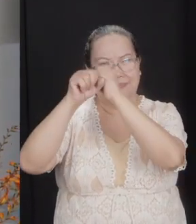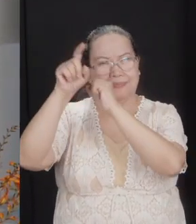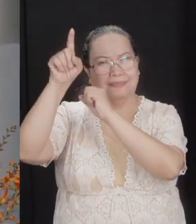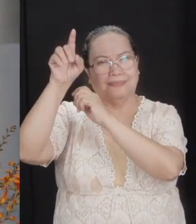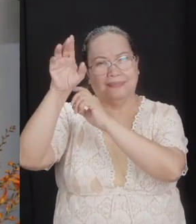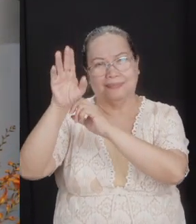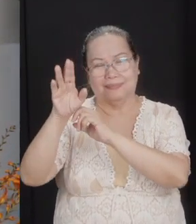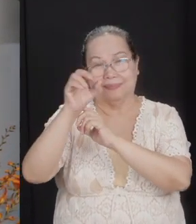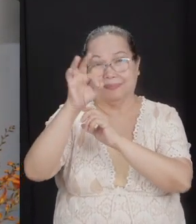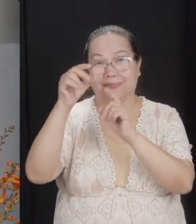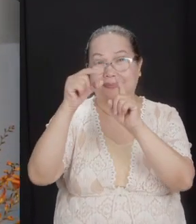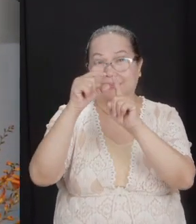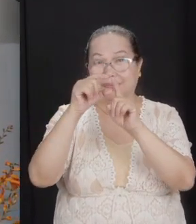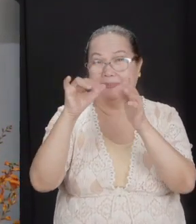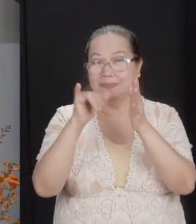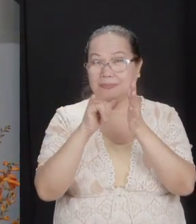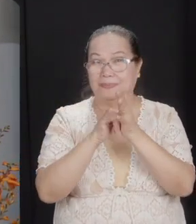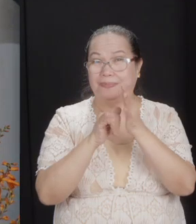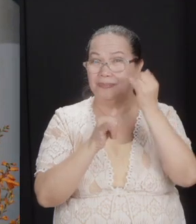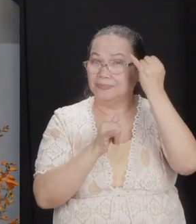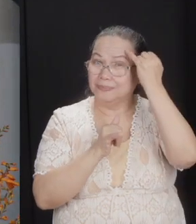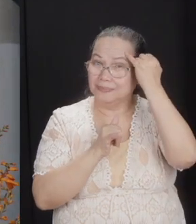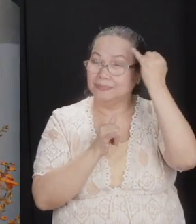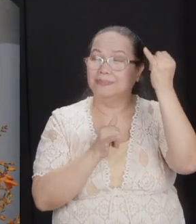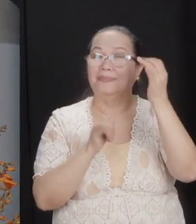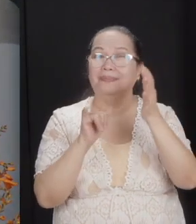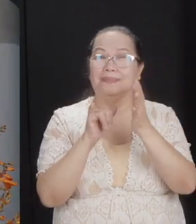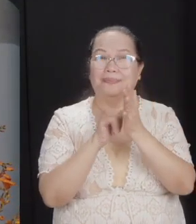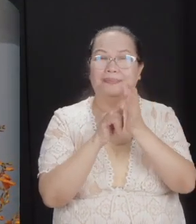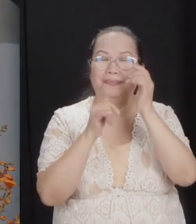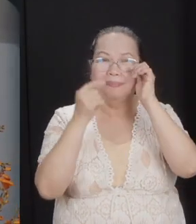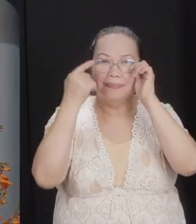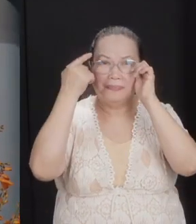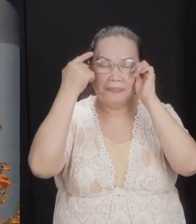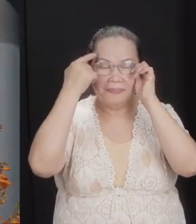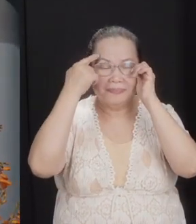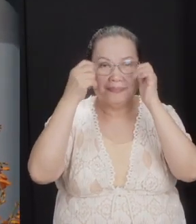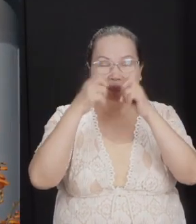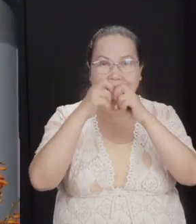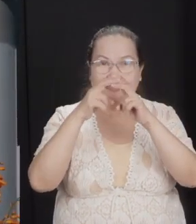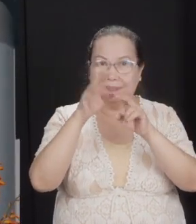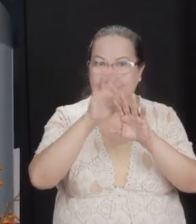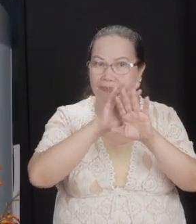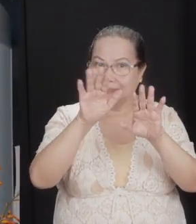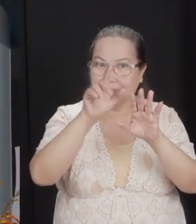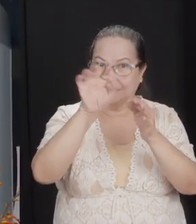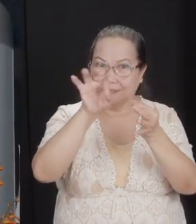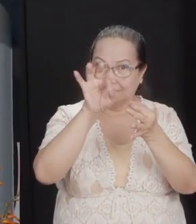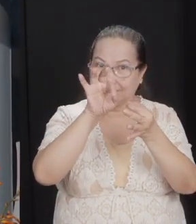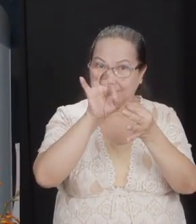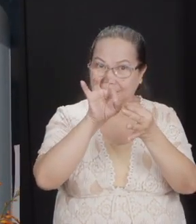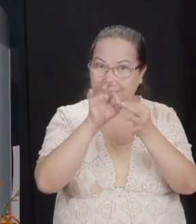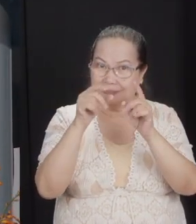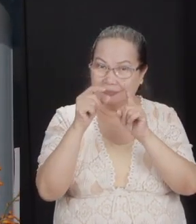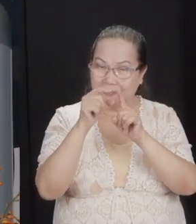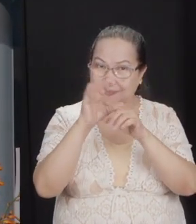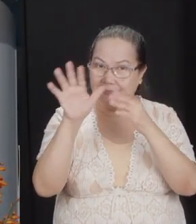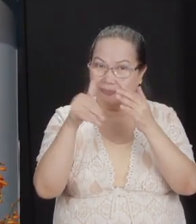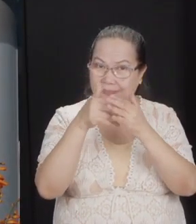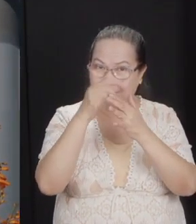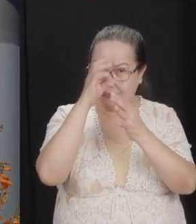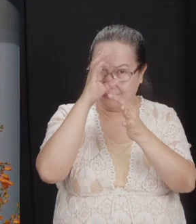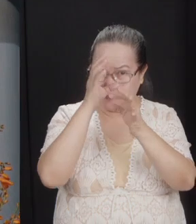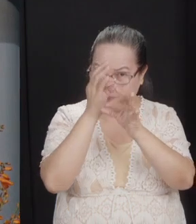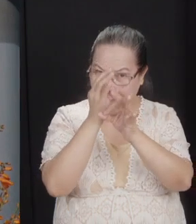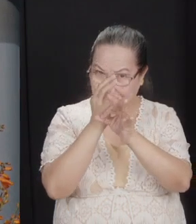If you use words like that, the idea is that, the thought is that, even if you don't get the exact words, if you put all your faith